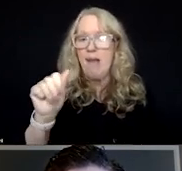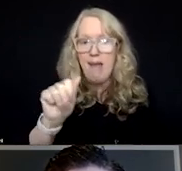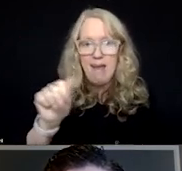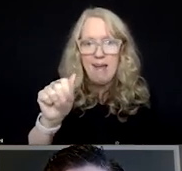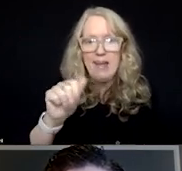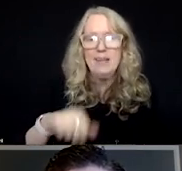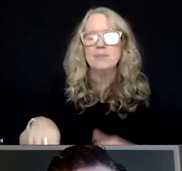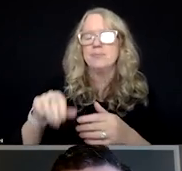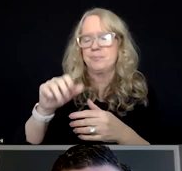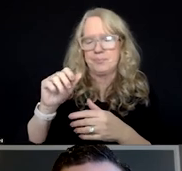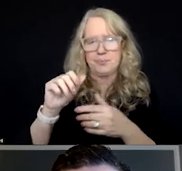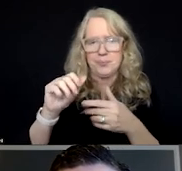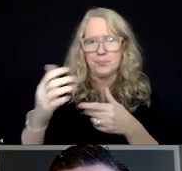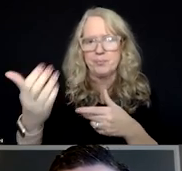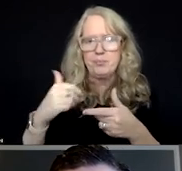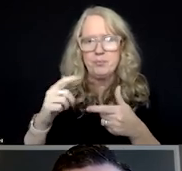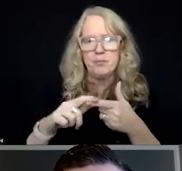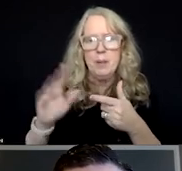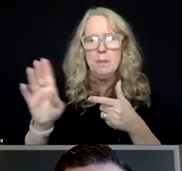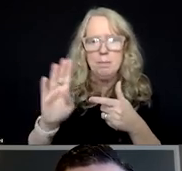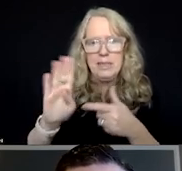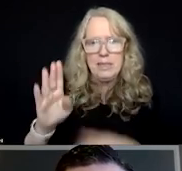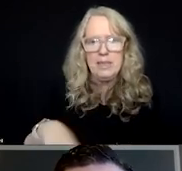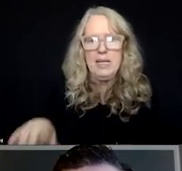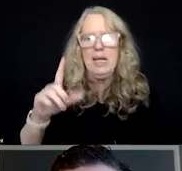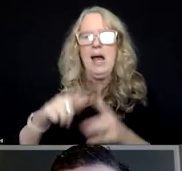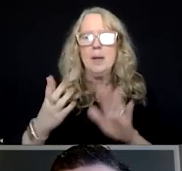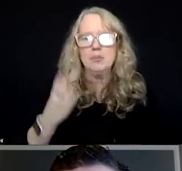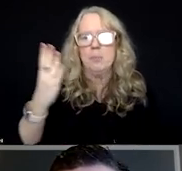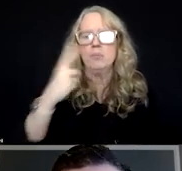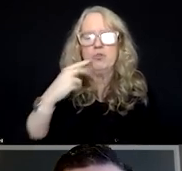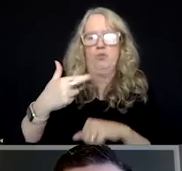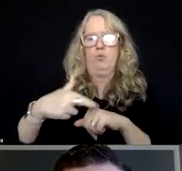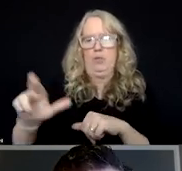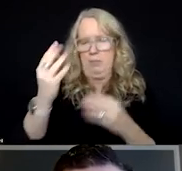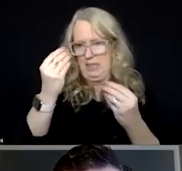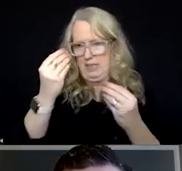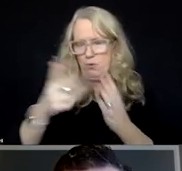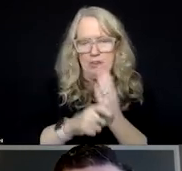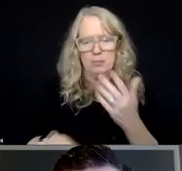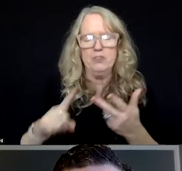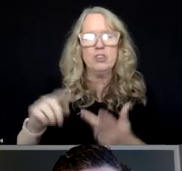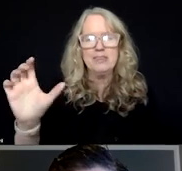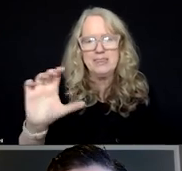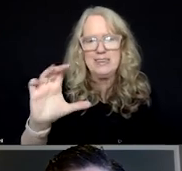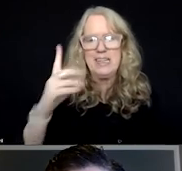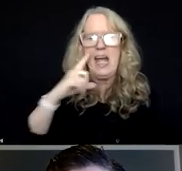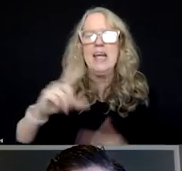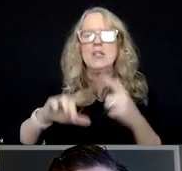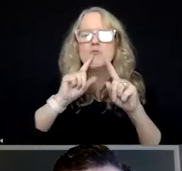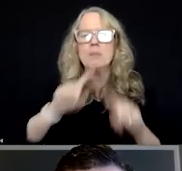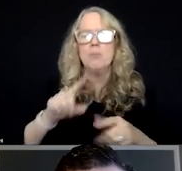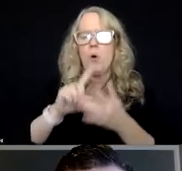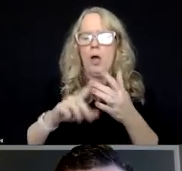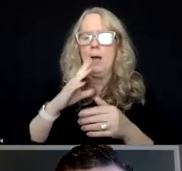clearance in a hospital ED. Option B is submission of a referral information packet. Option C is report of blood